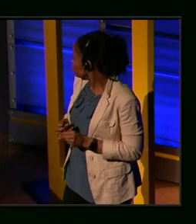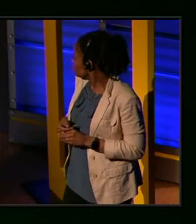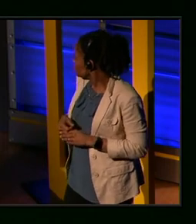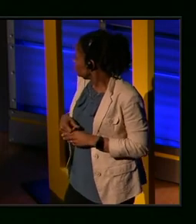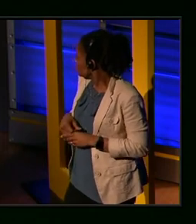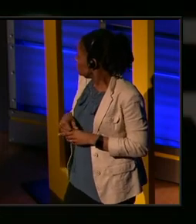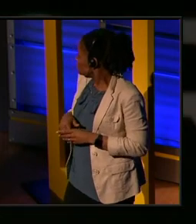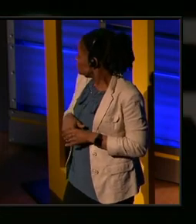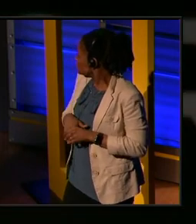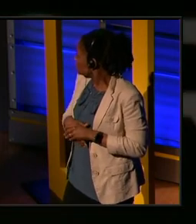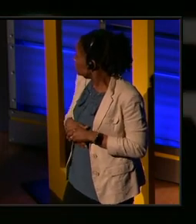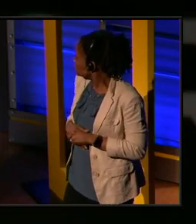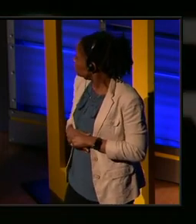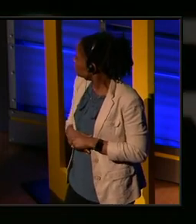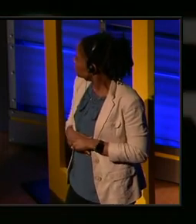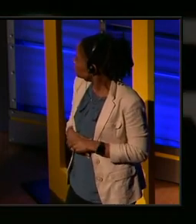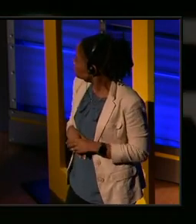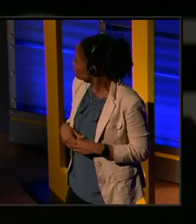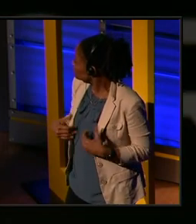Okay.